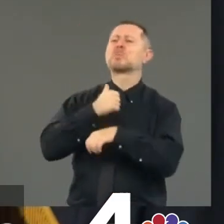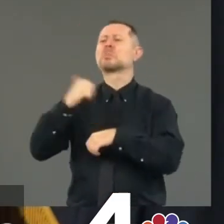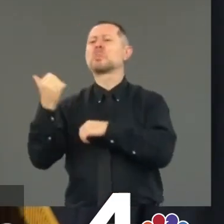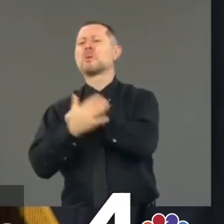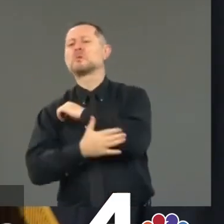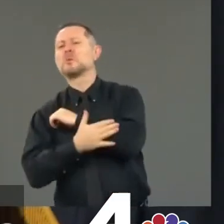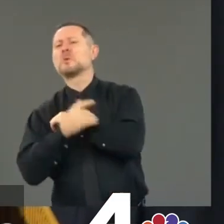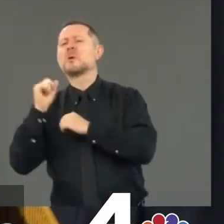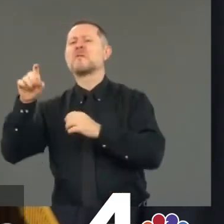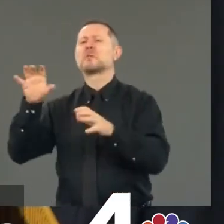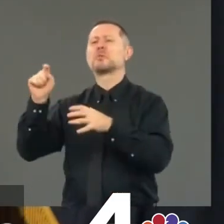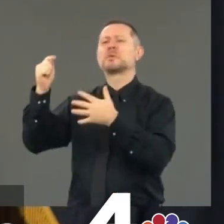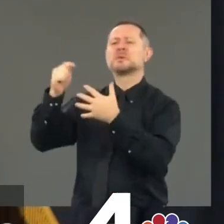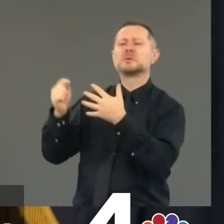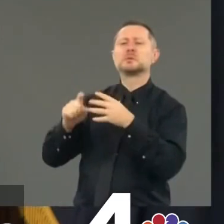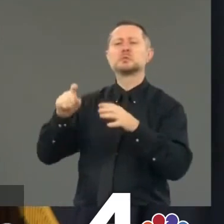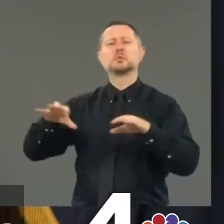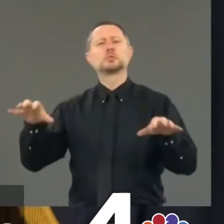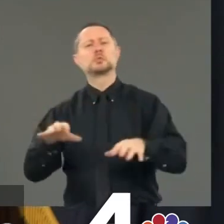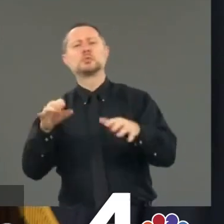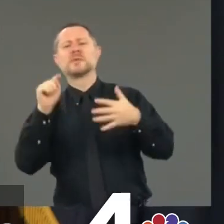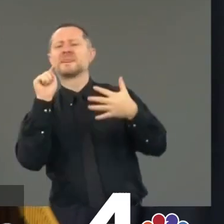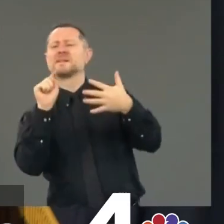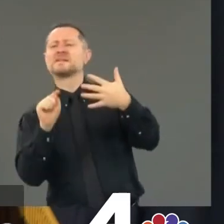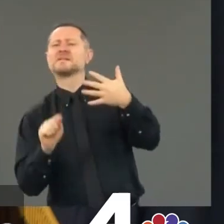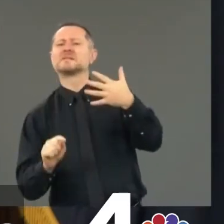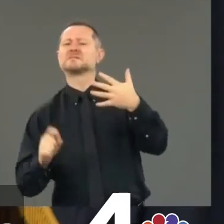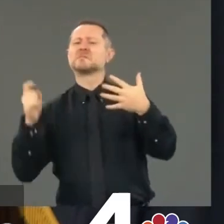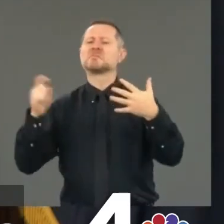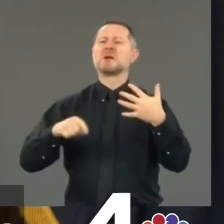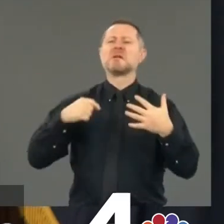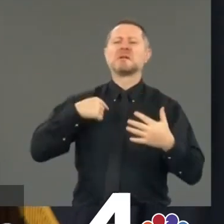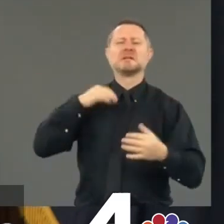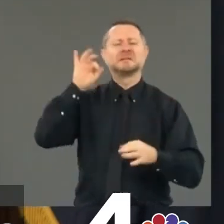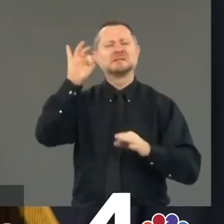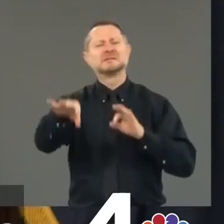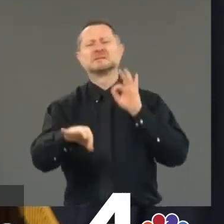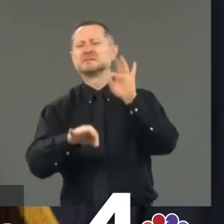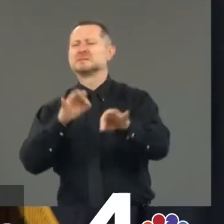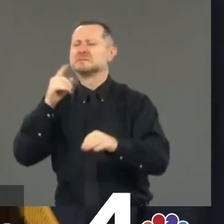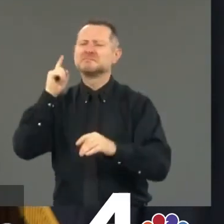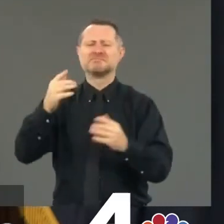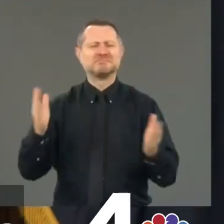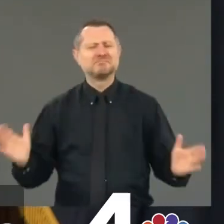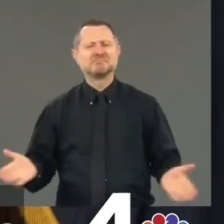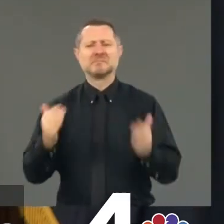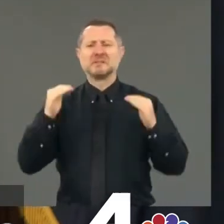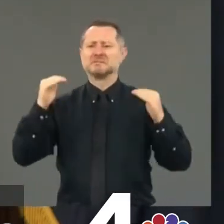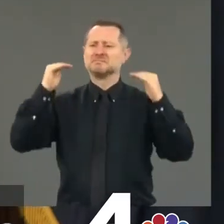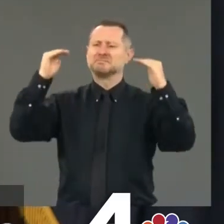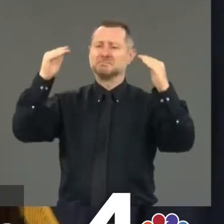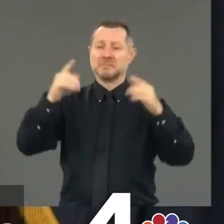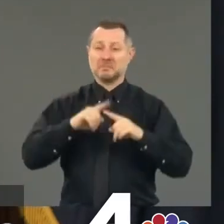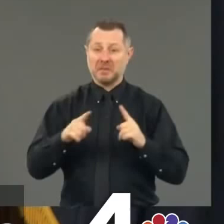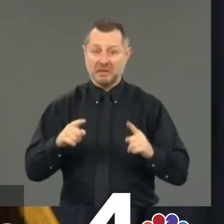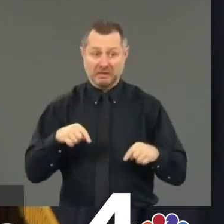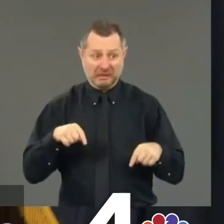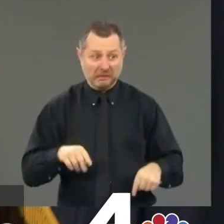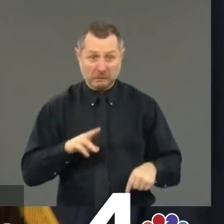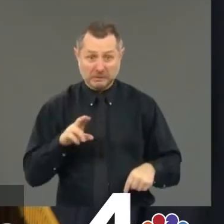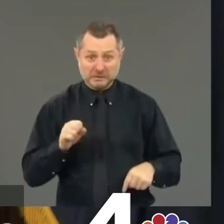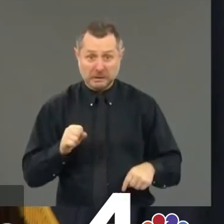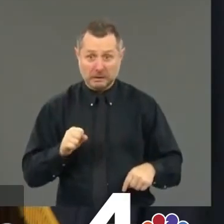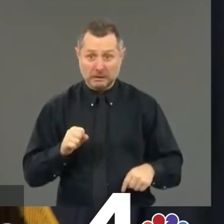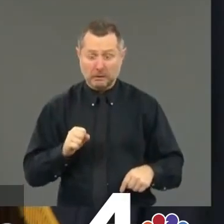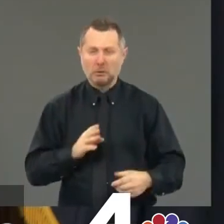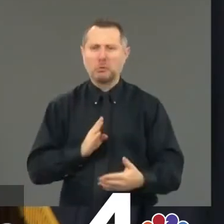how they should act, how we we preach a high standard, but we still discriminate on the basis of